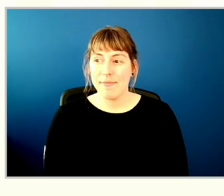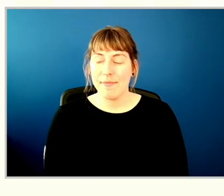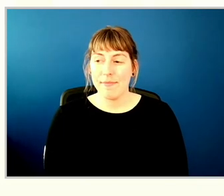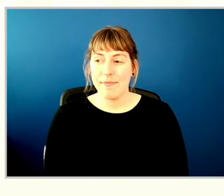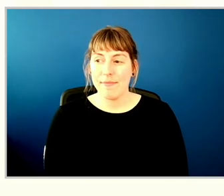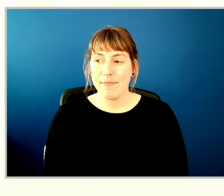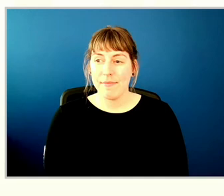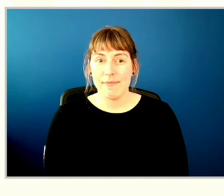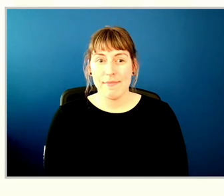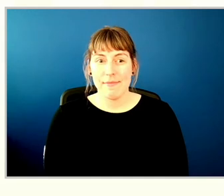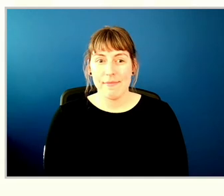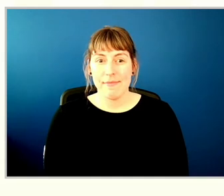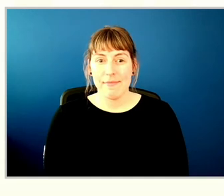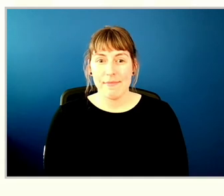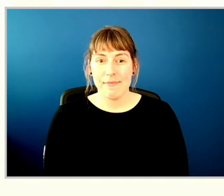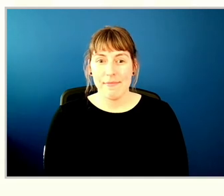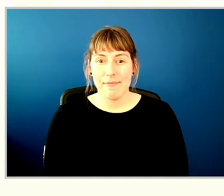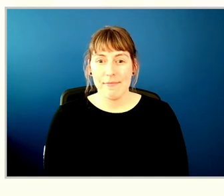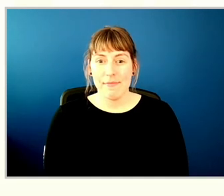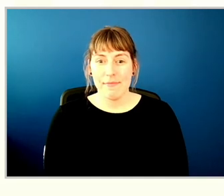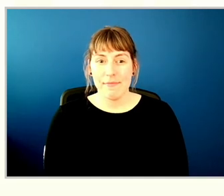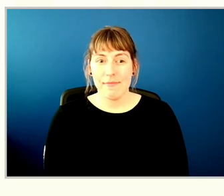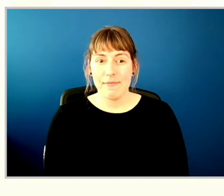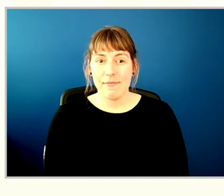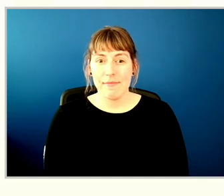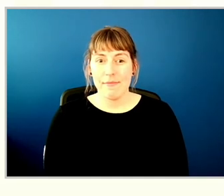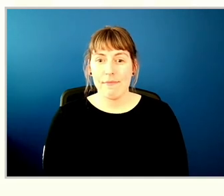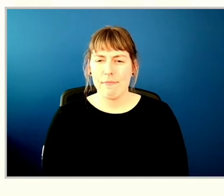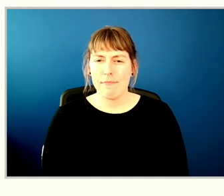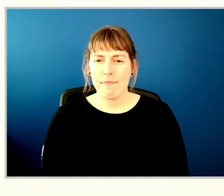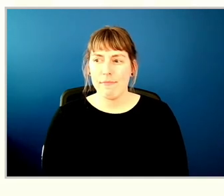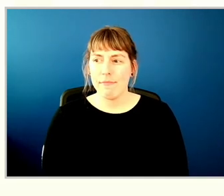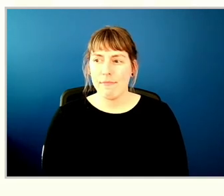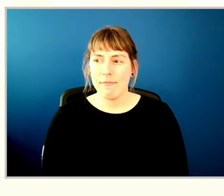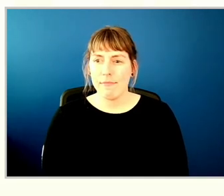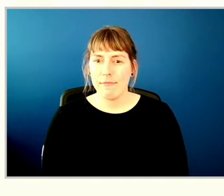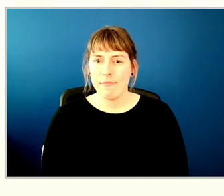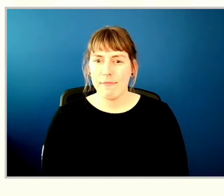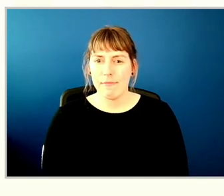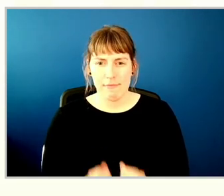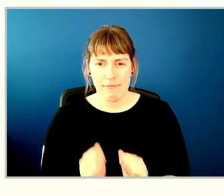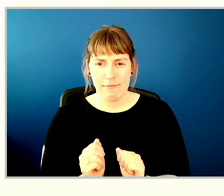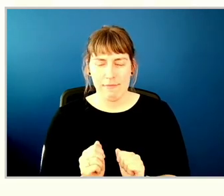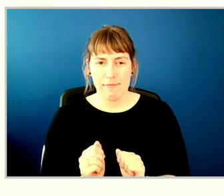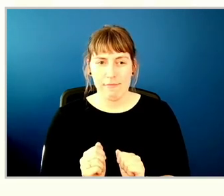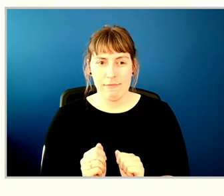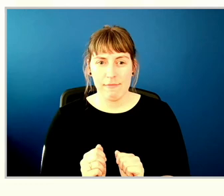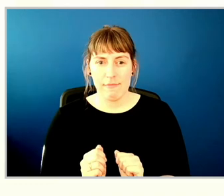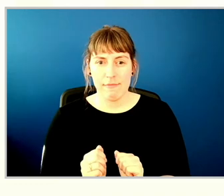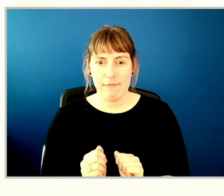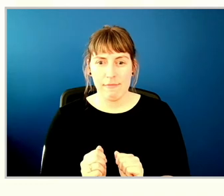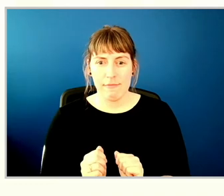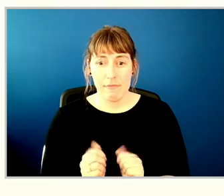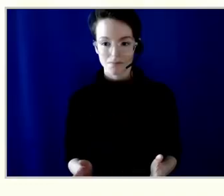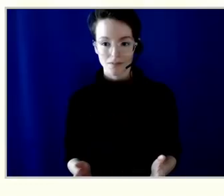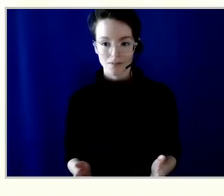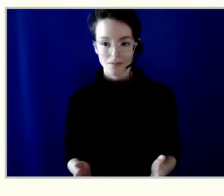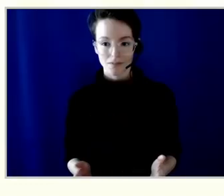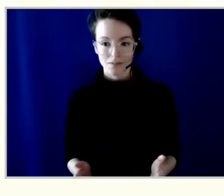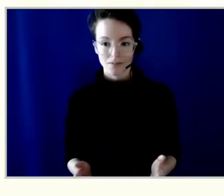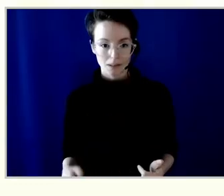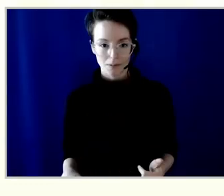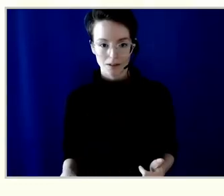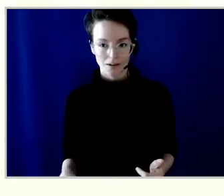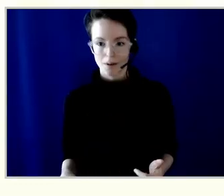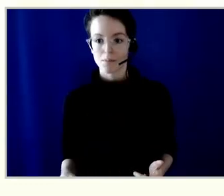Pigeon Park savings is a low barrier community oriented credit union for a lot of people Pigeon Park